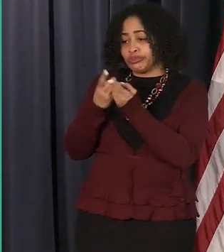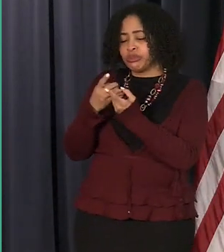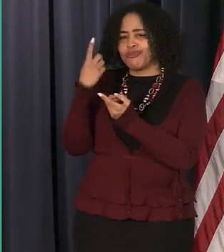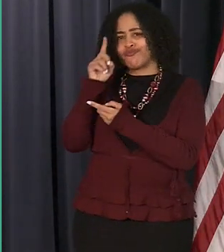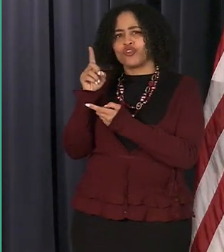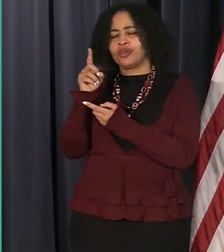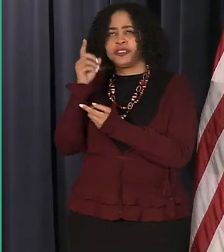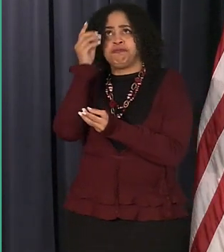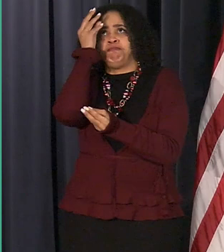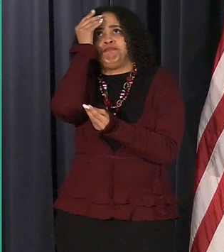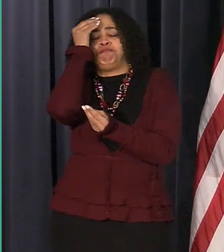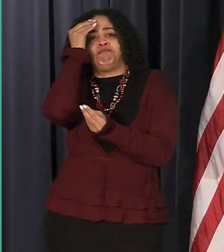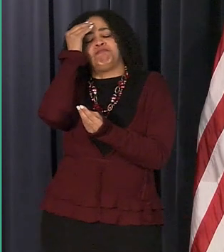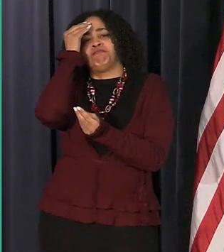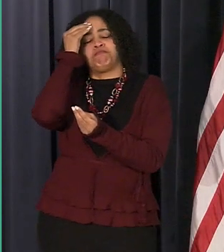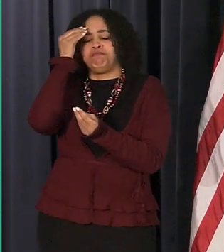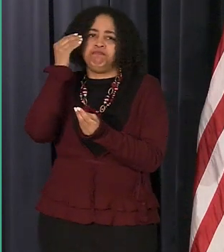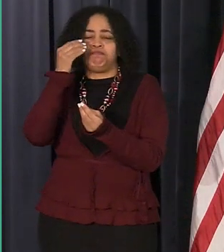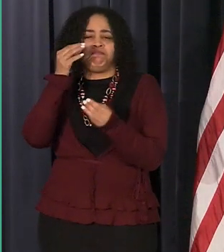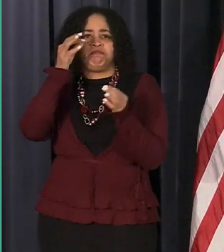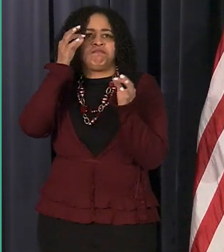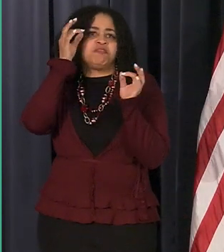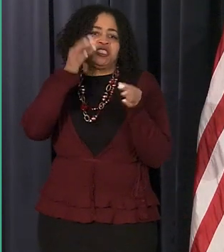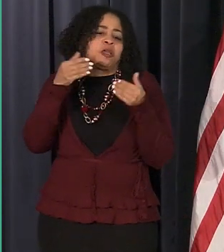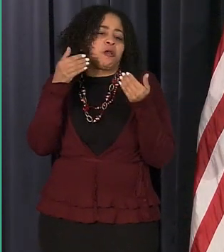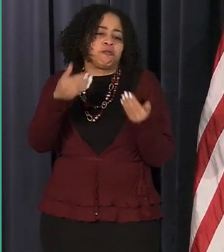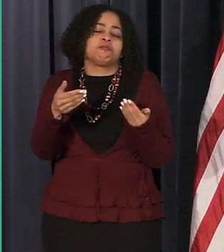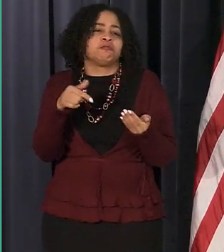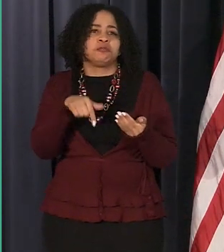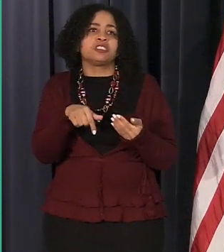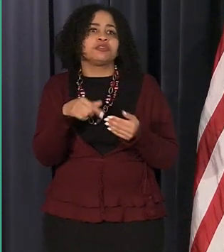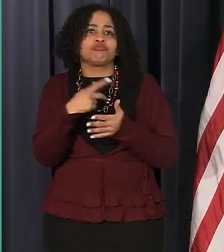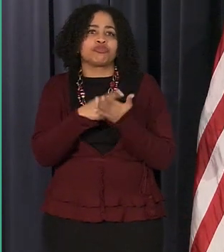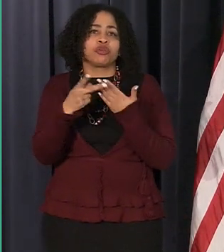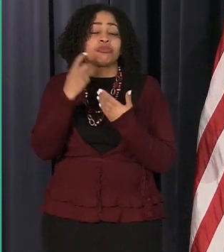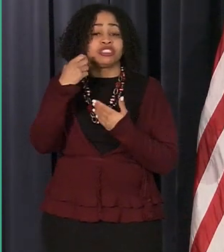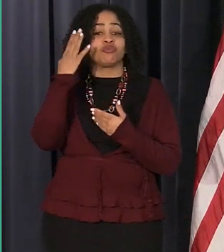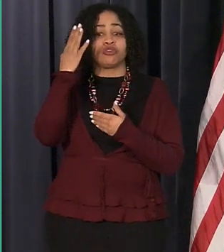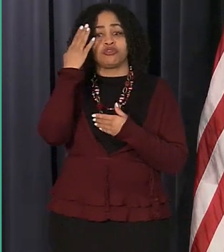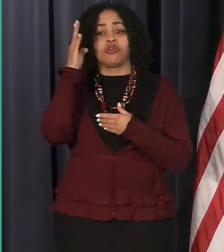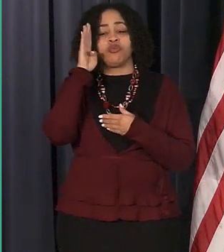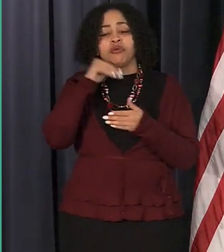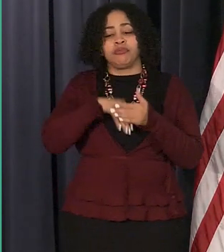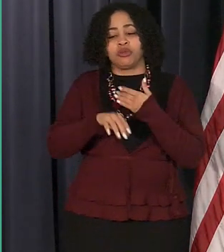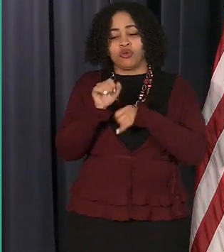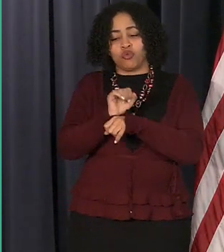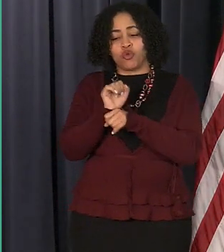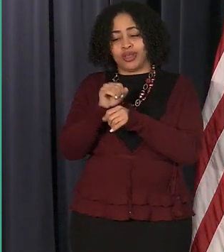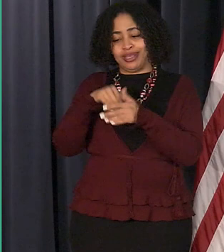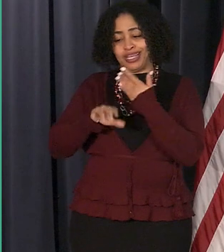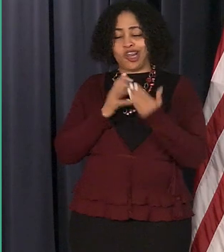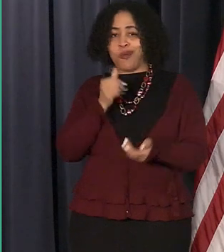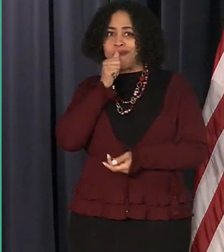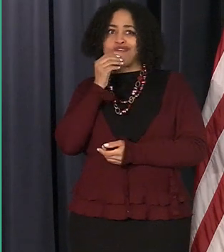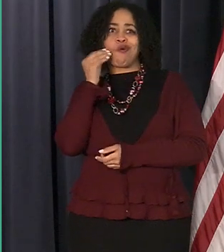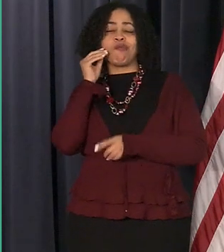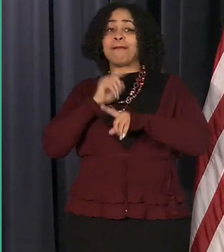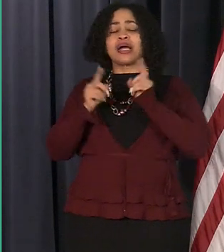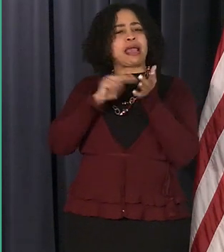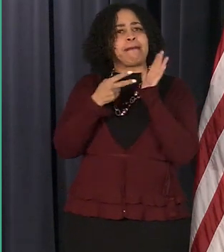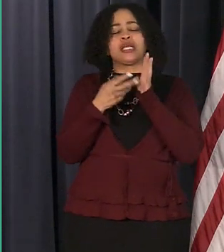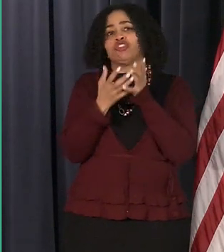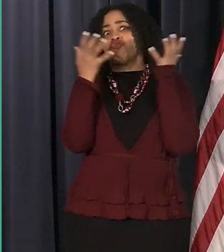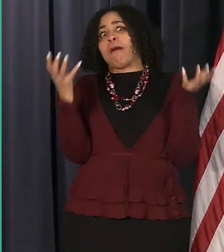entertaining this program because we know that it is doing work within our private homes but it means